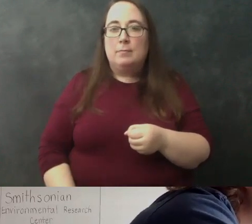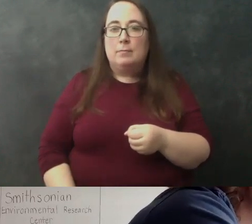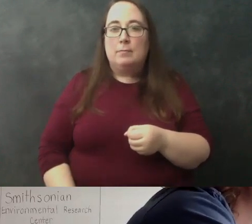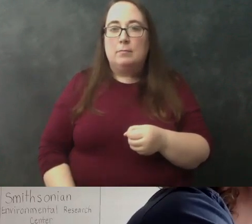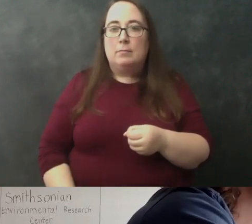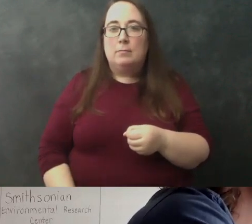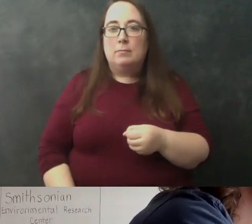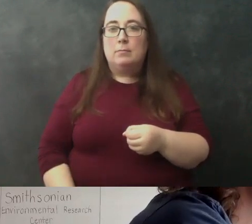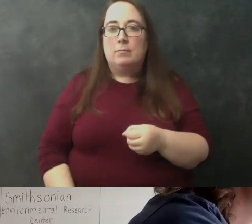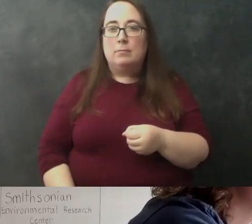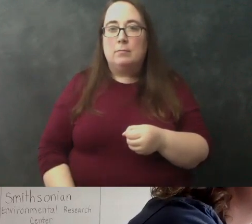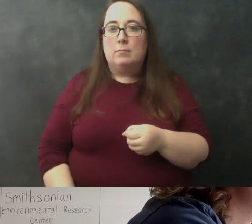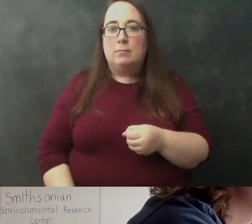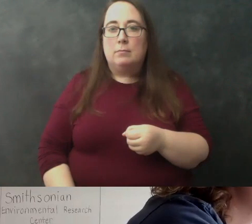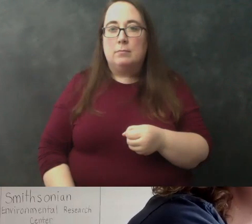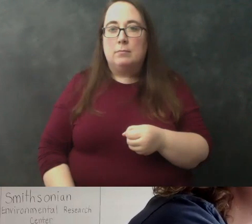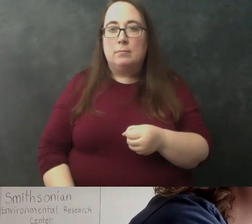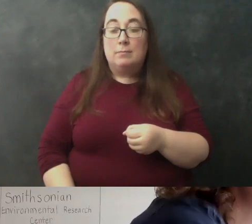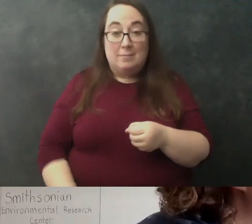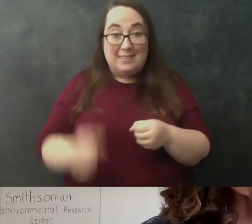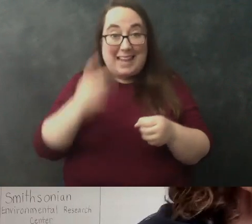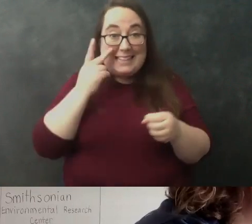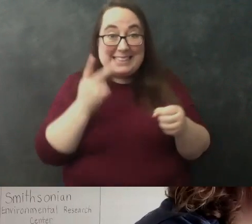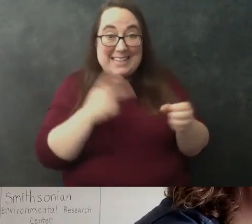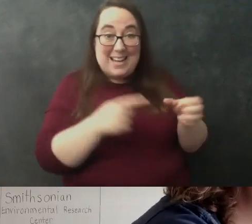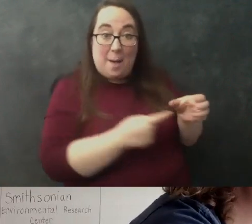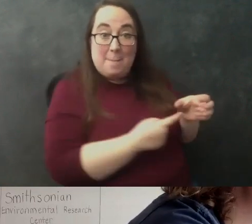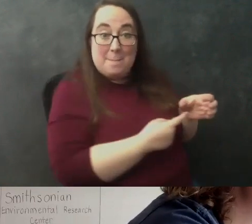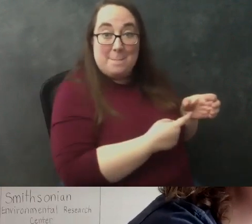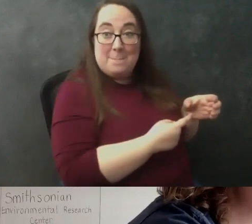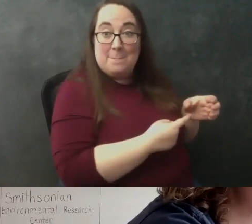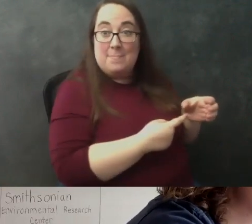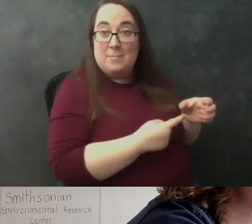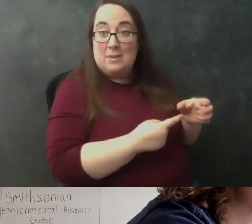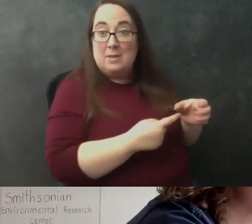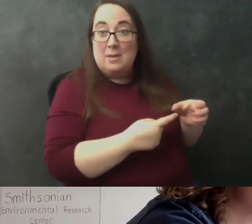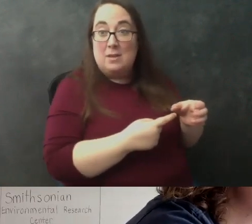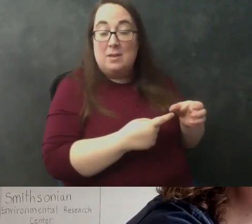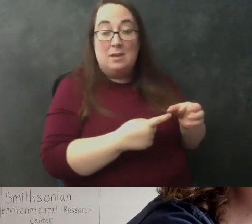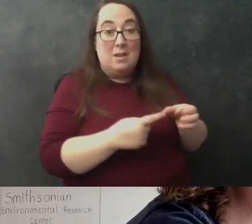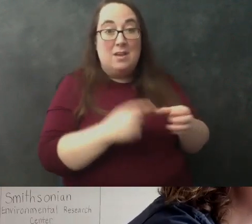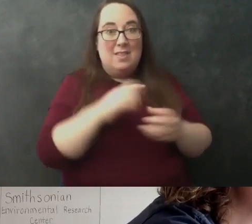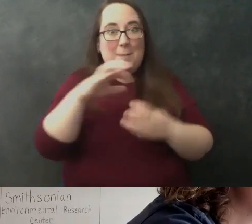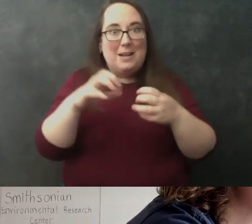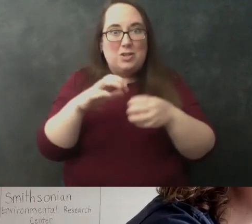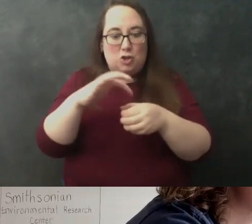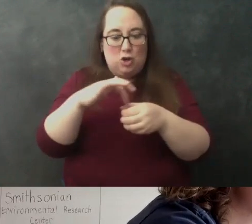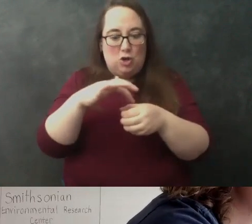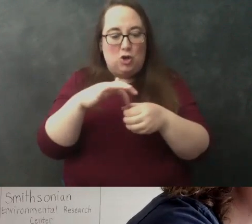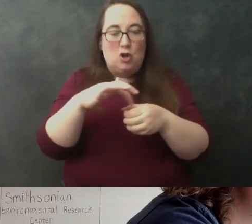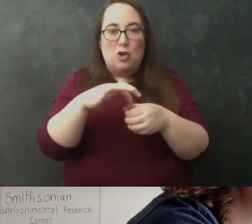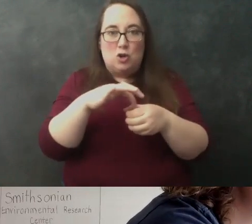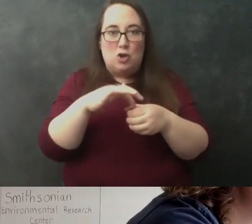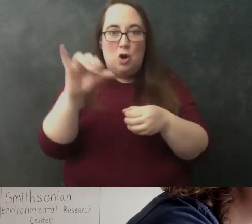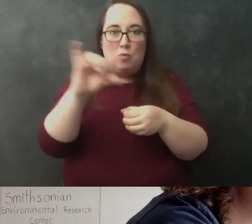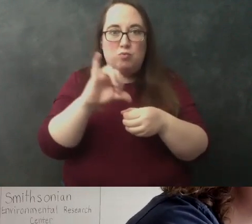i'm gonna move this up around so you can see the side of the cup what's gonna happen is when the mixture is sitting on top of the coffee filter over the over the inside